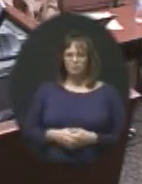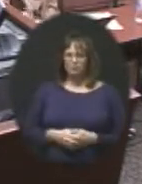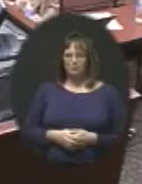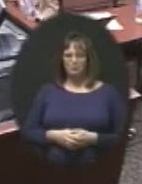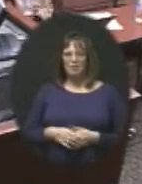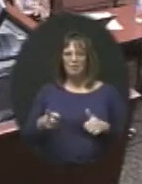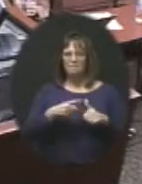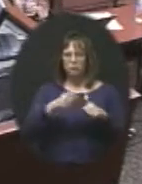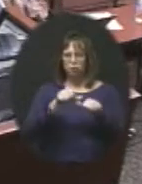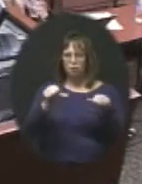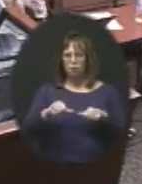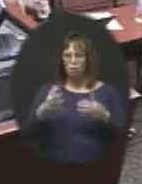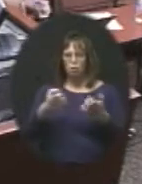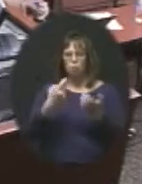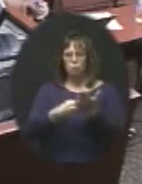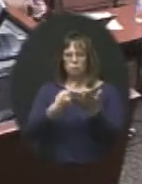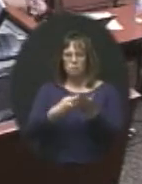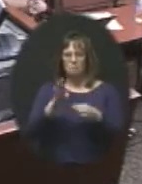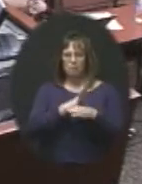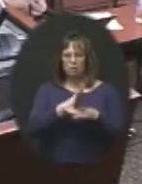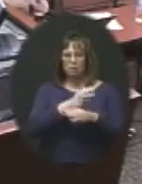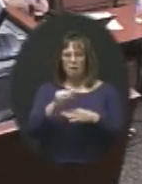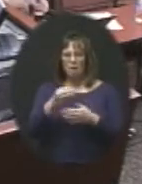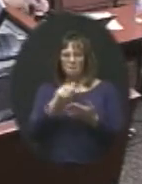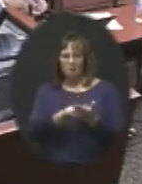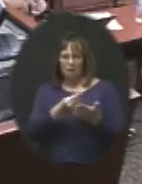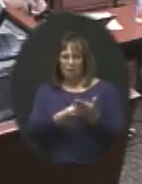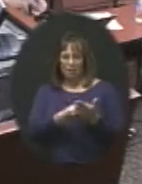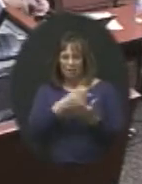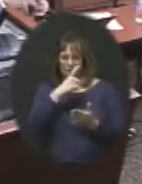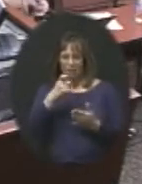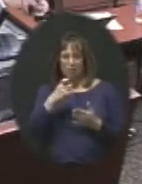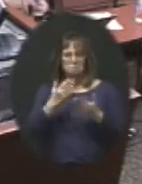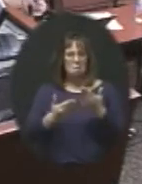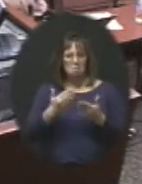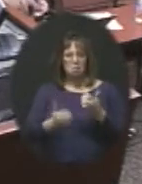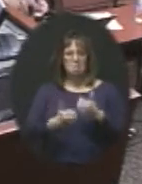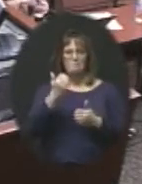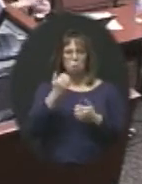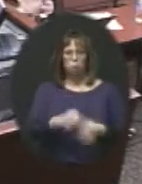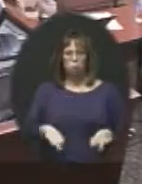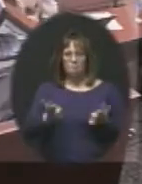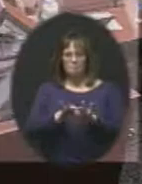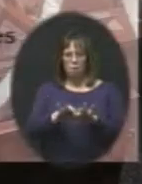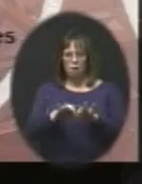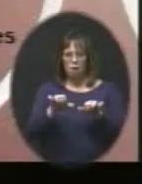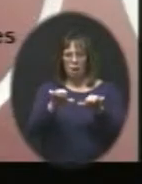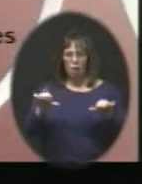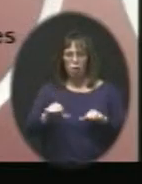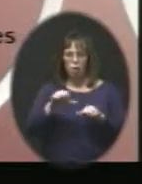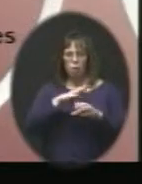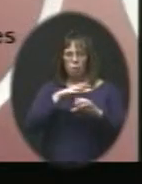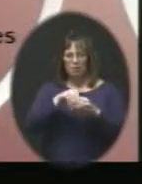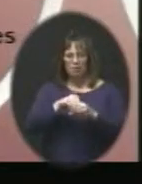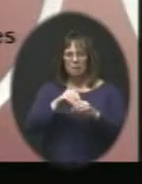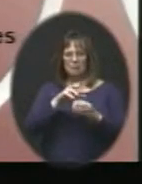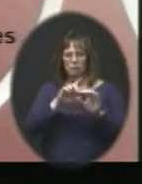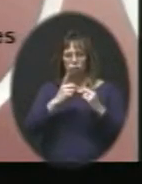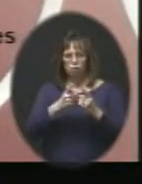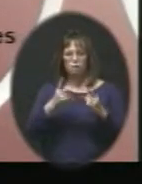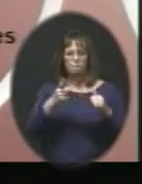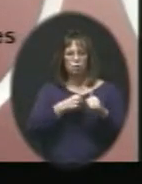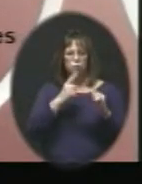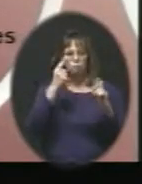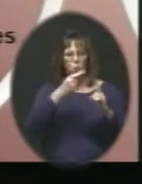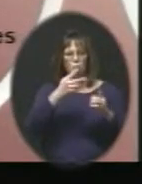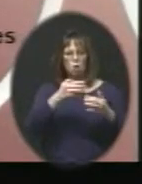The first area we want to talk about is business and finance, because it is probably the most important area in the district. But the first point that I want